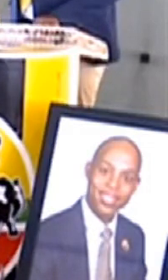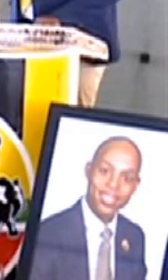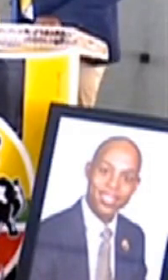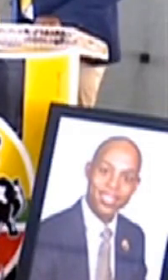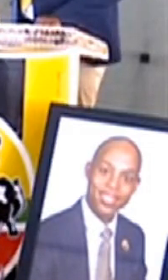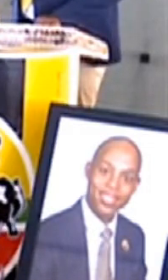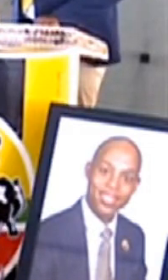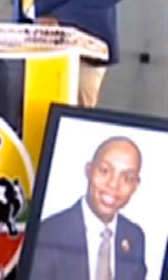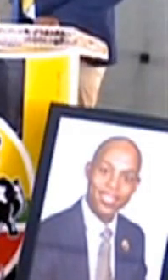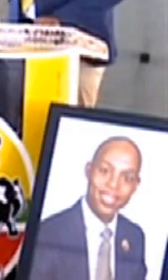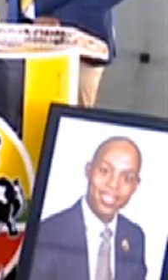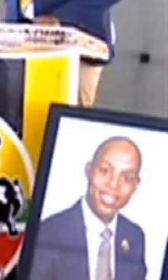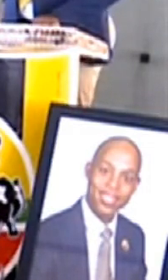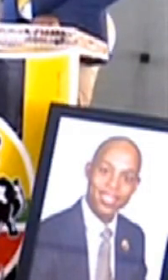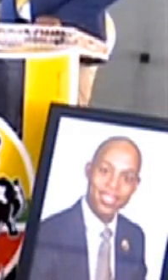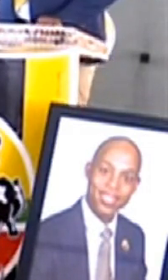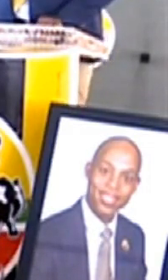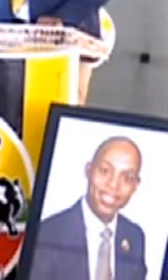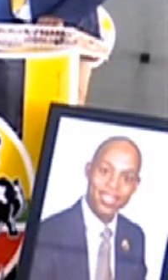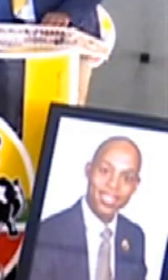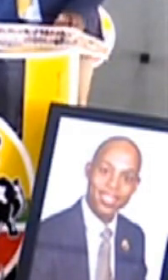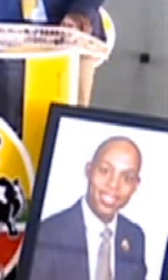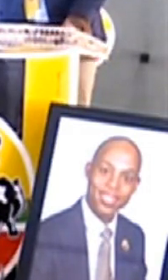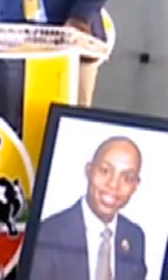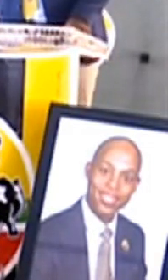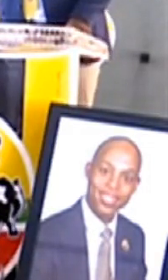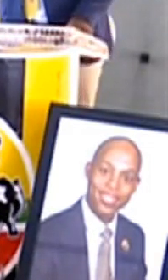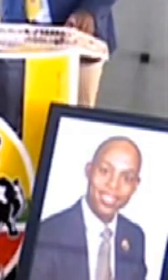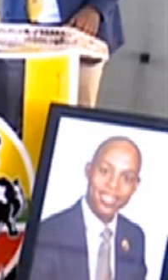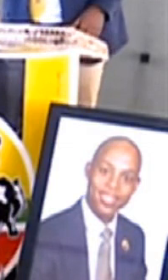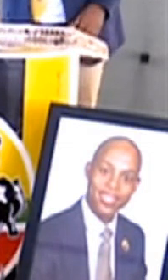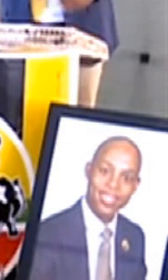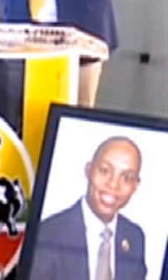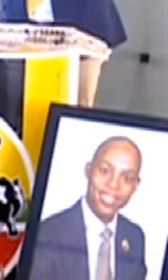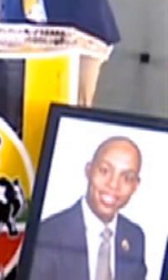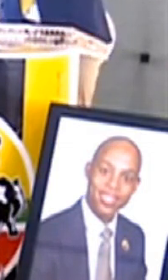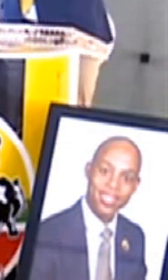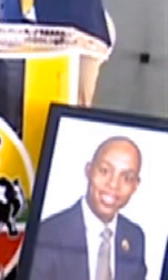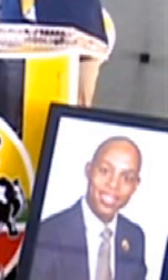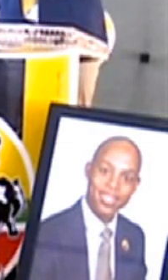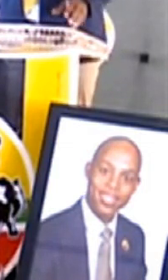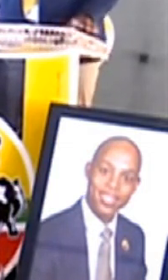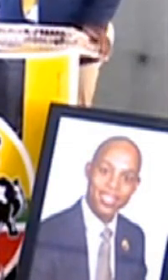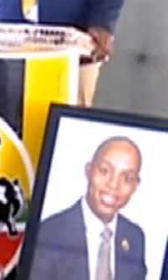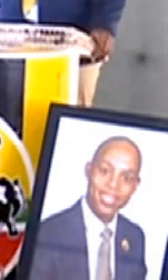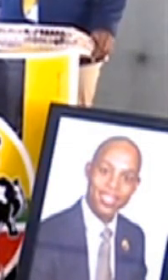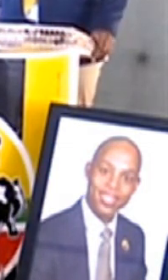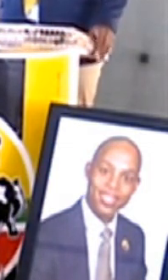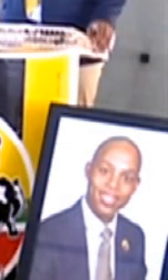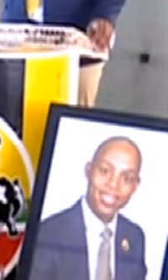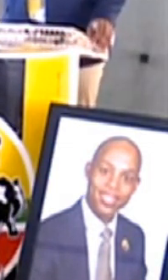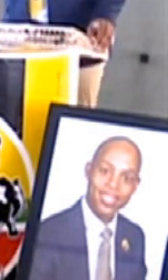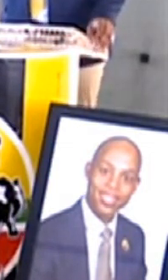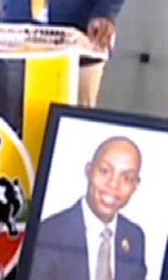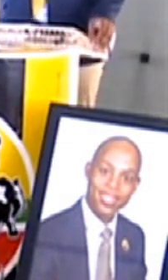platform as has already been indicated so thank you very much colleagues you